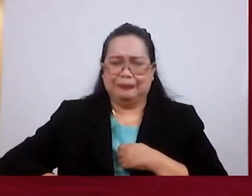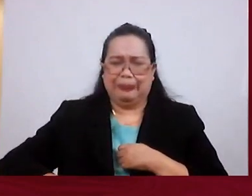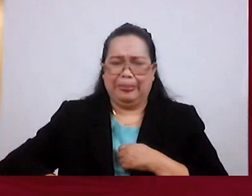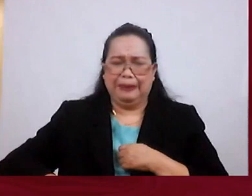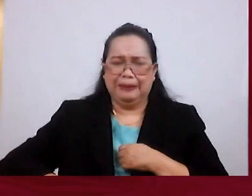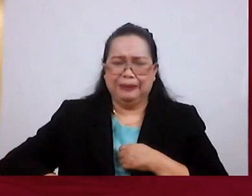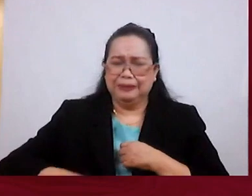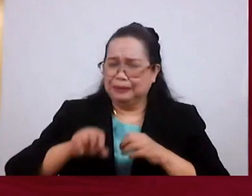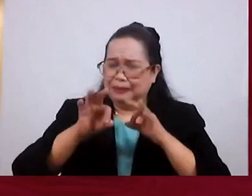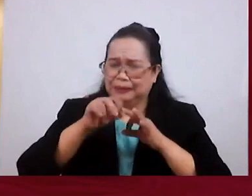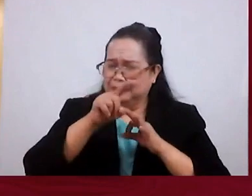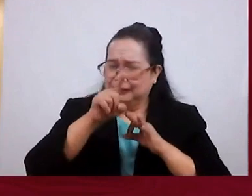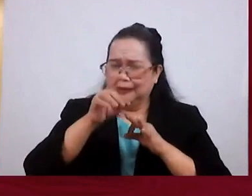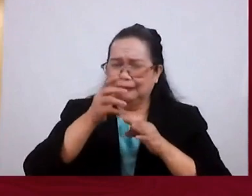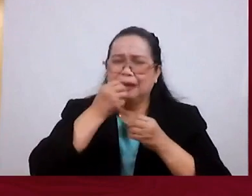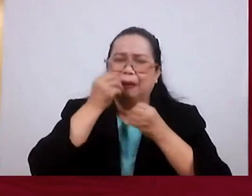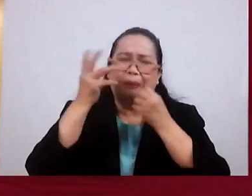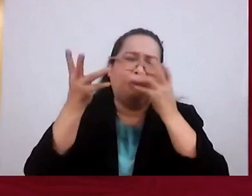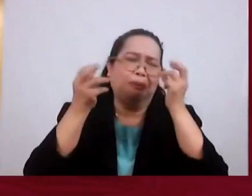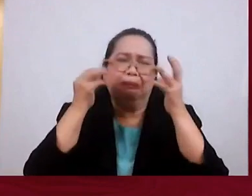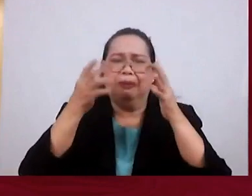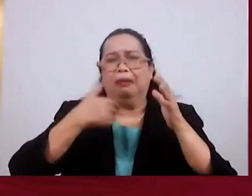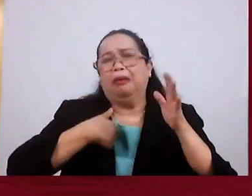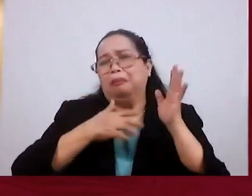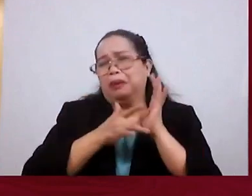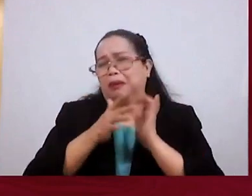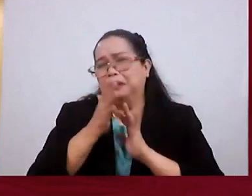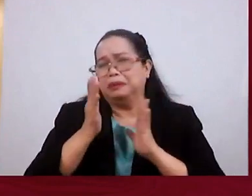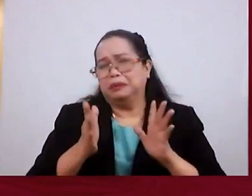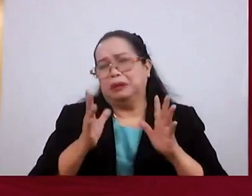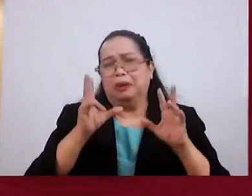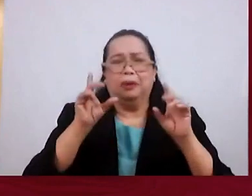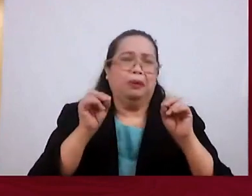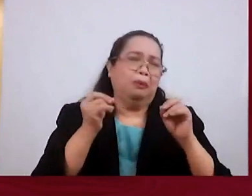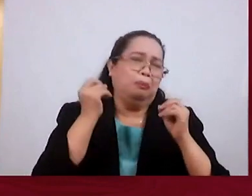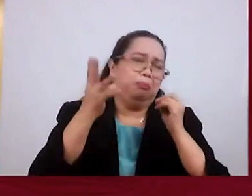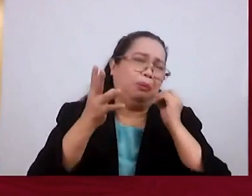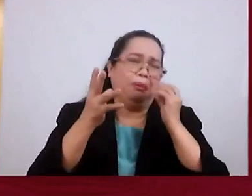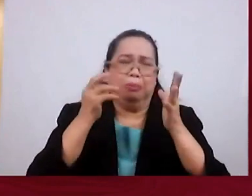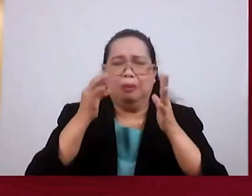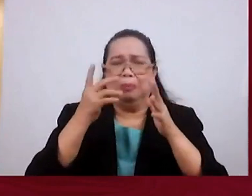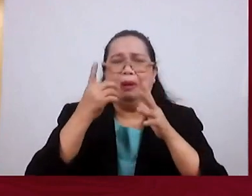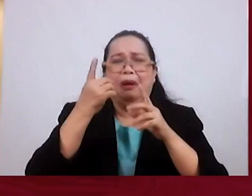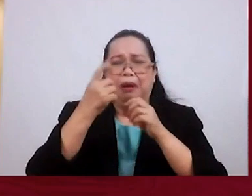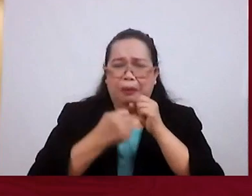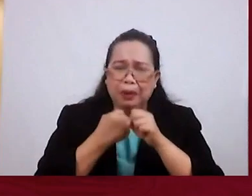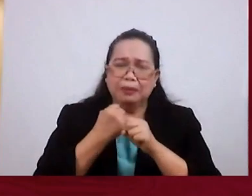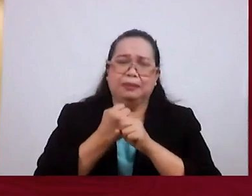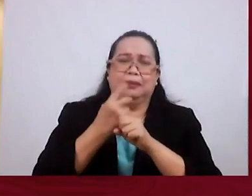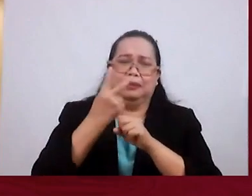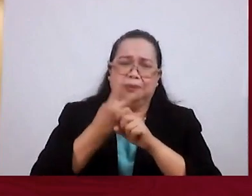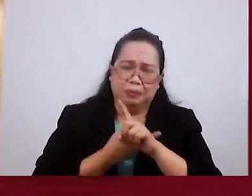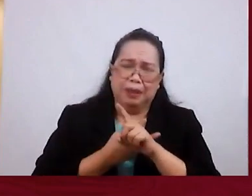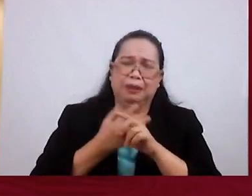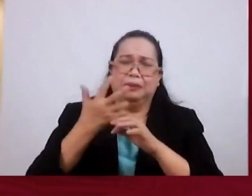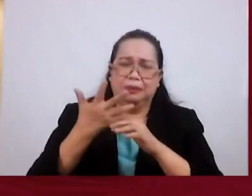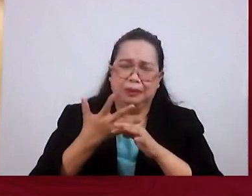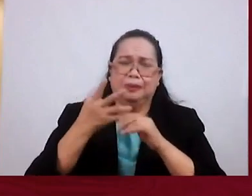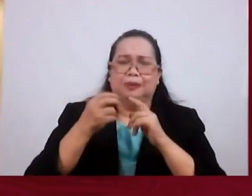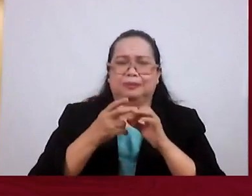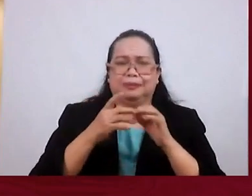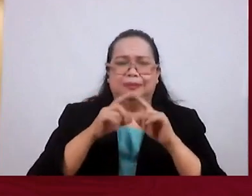If They Been Professing Faith For Years Or Months And Now They